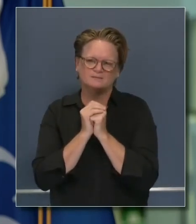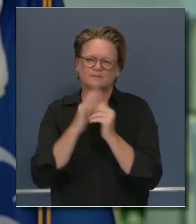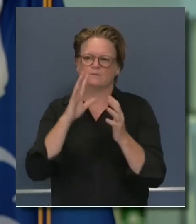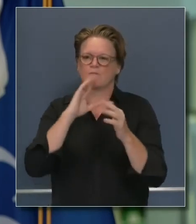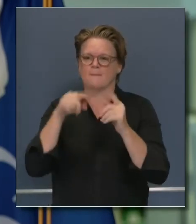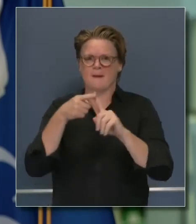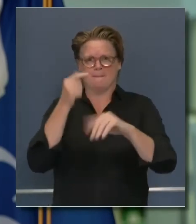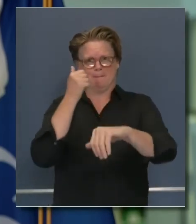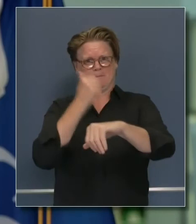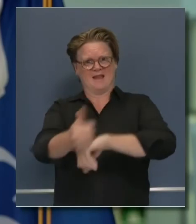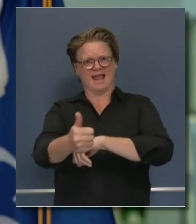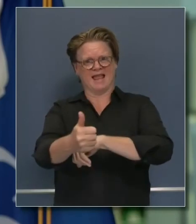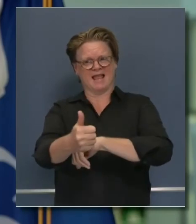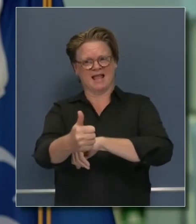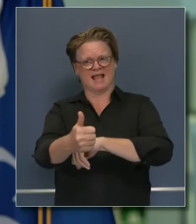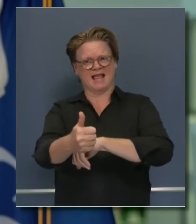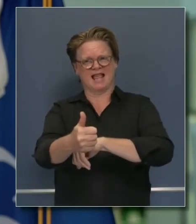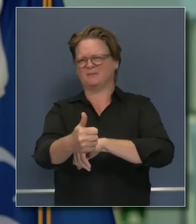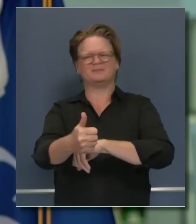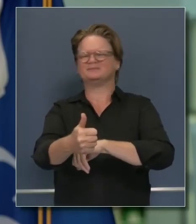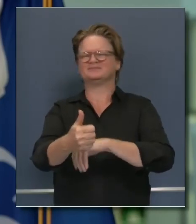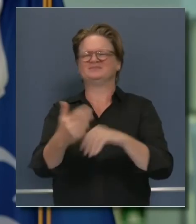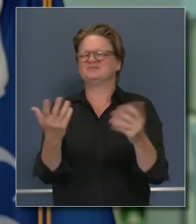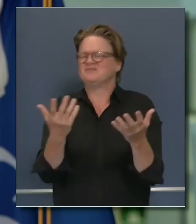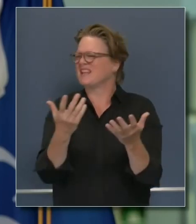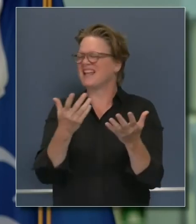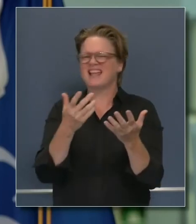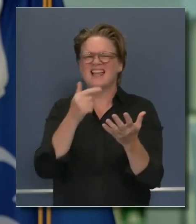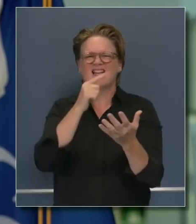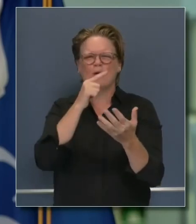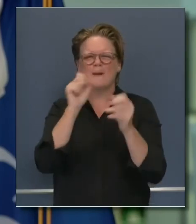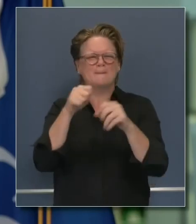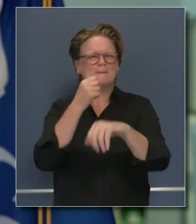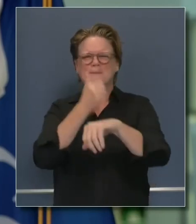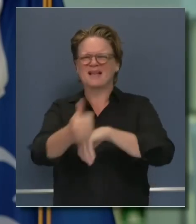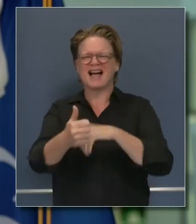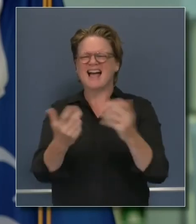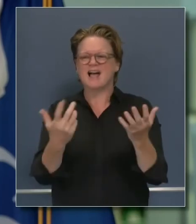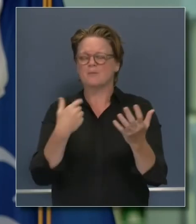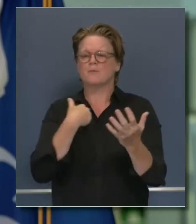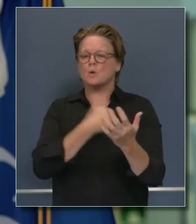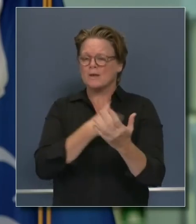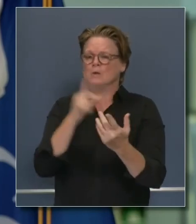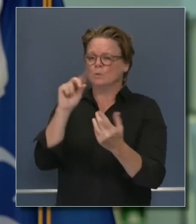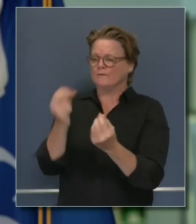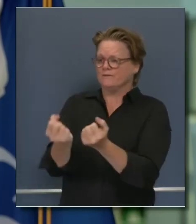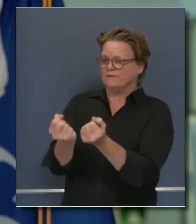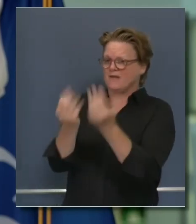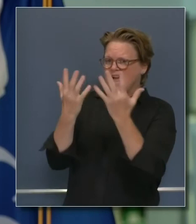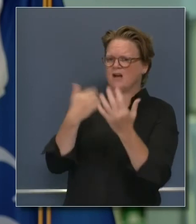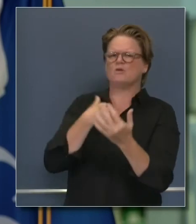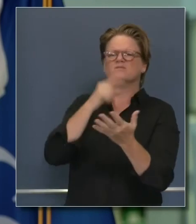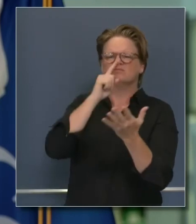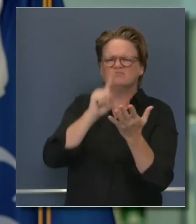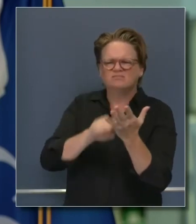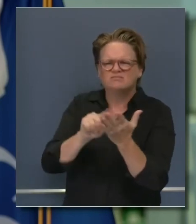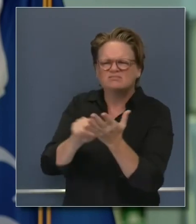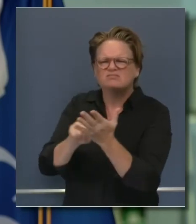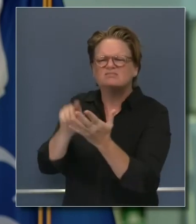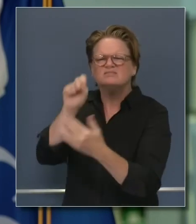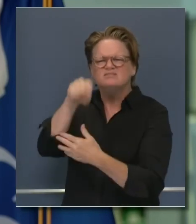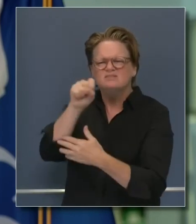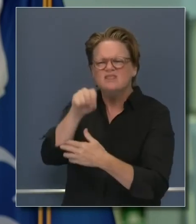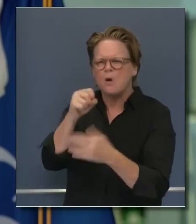cast or assign any blame. Each and every one of these fires is investigated. We have protocols and after-action reports are provided in each and every